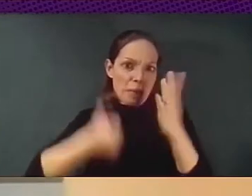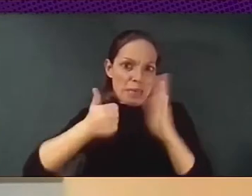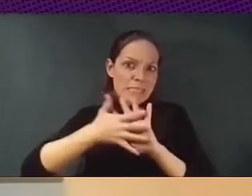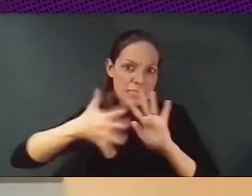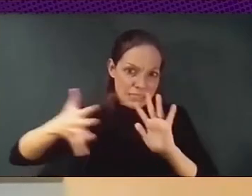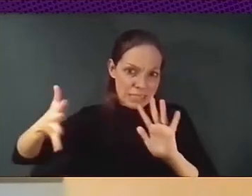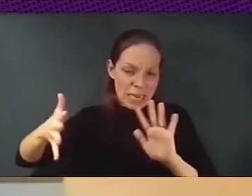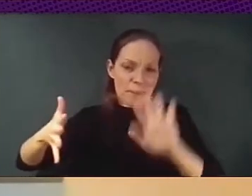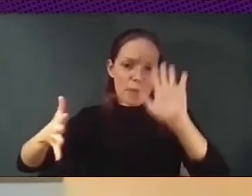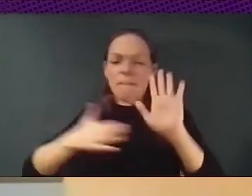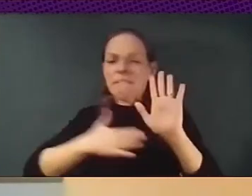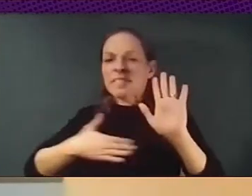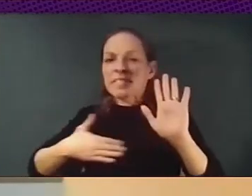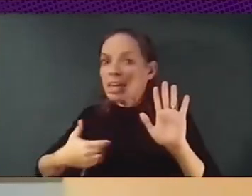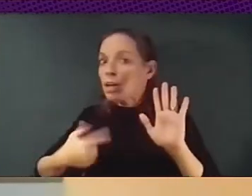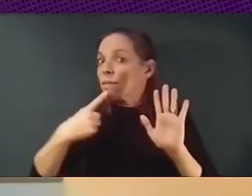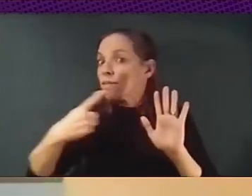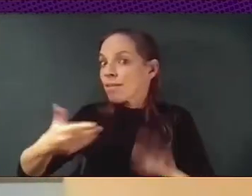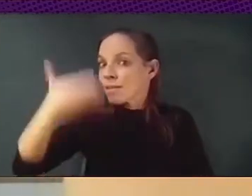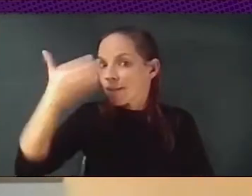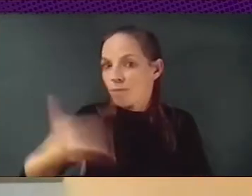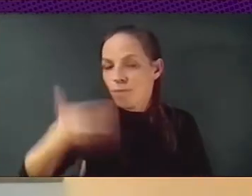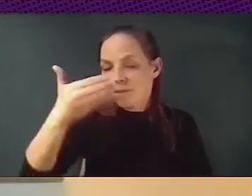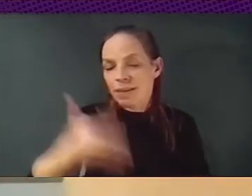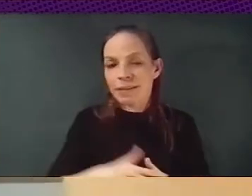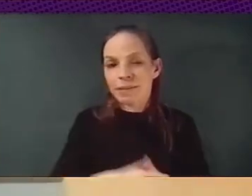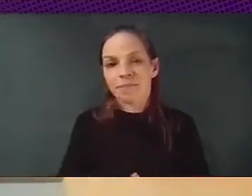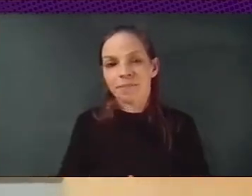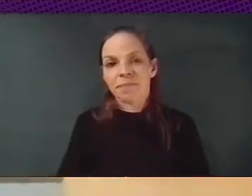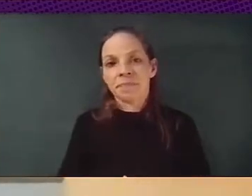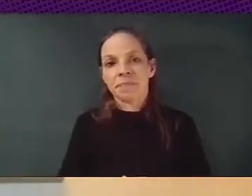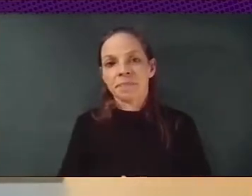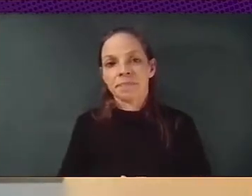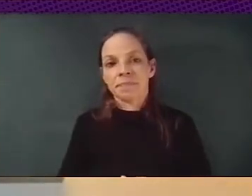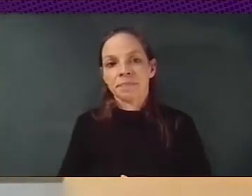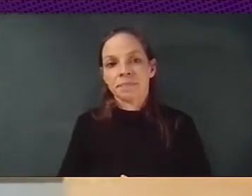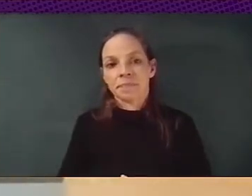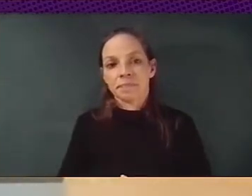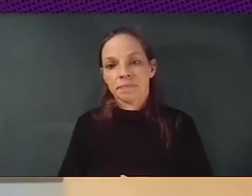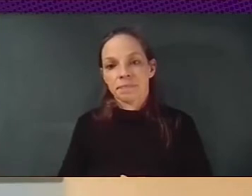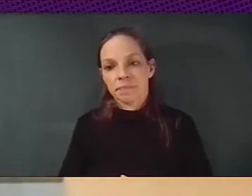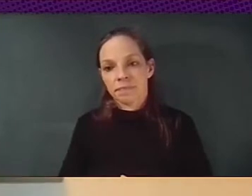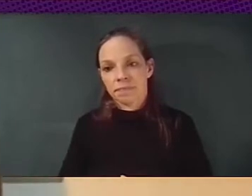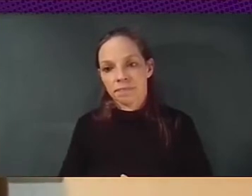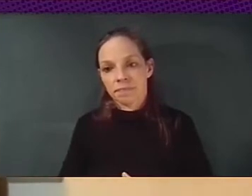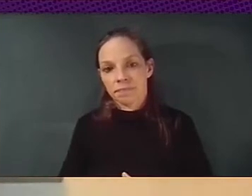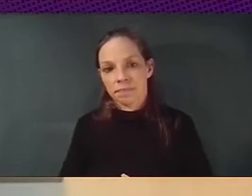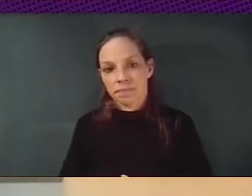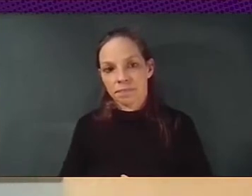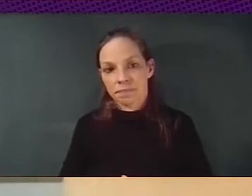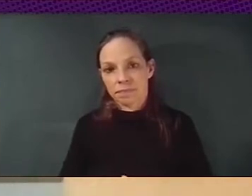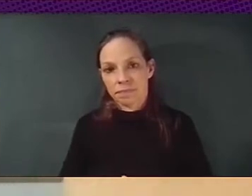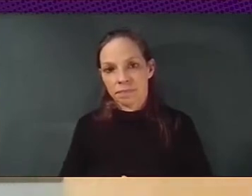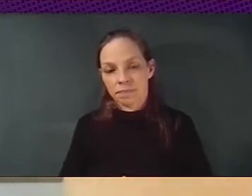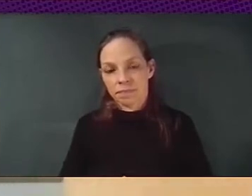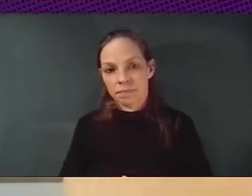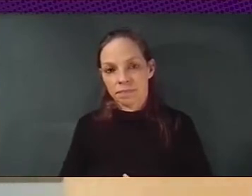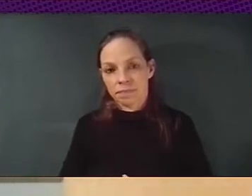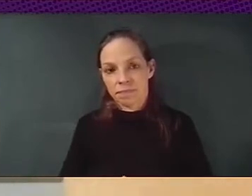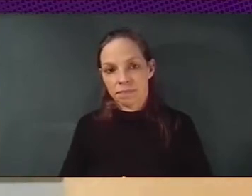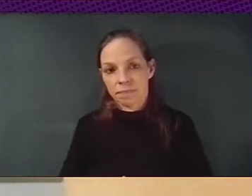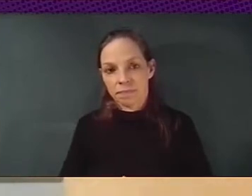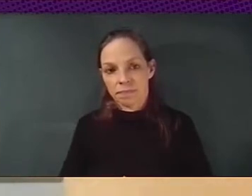understanding about the importance of linking technology, economics and politics to make it a political